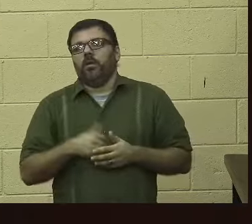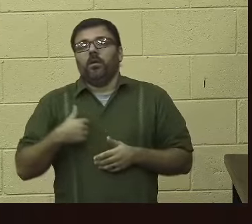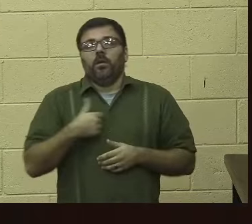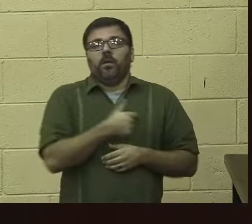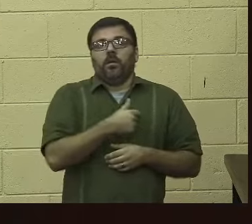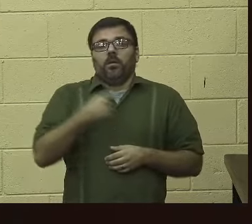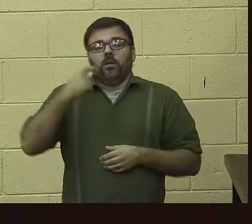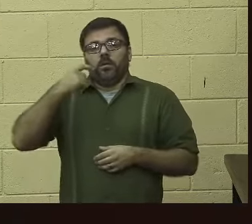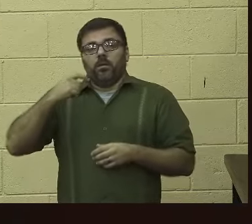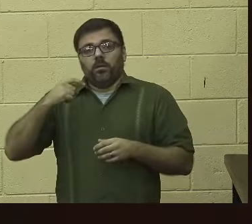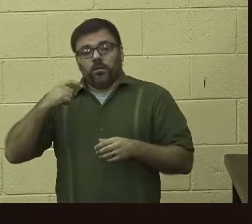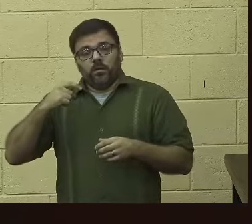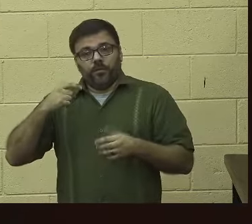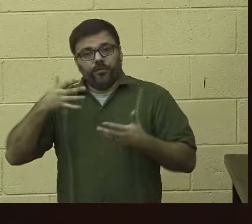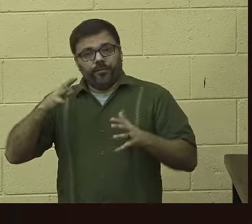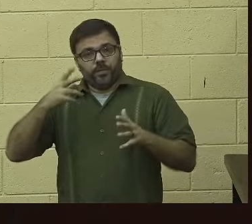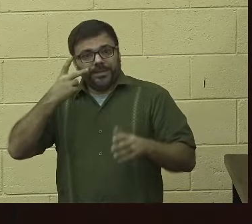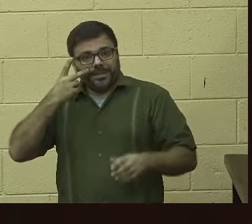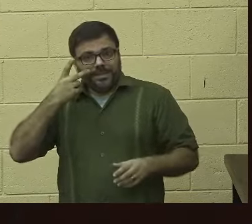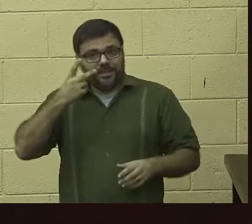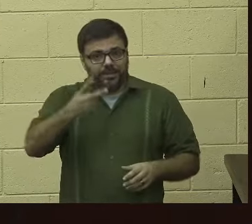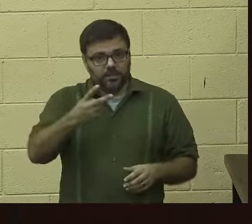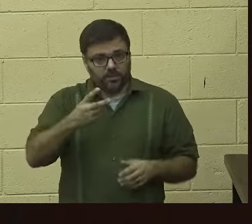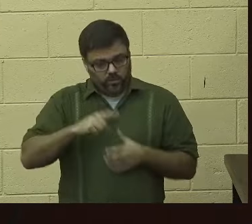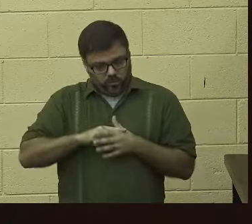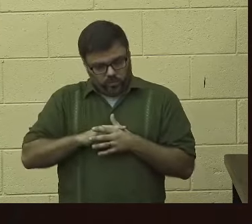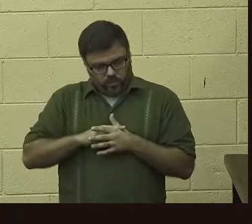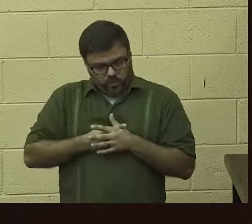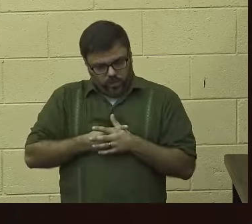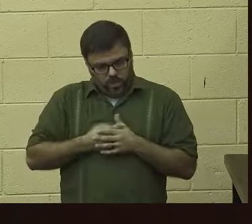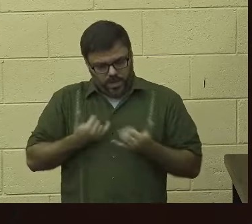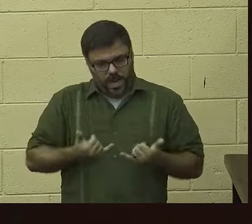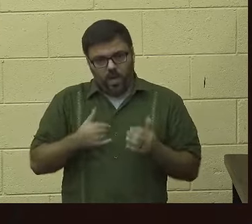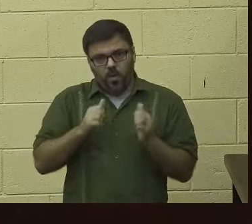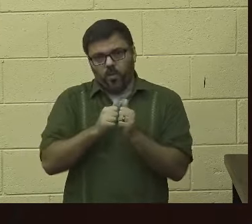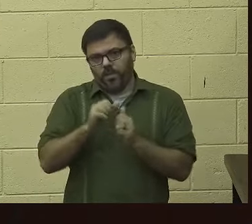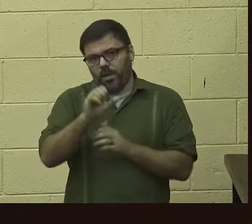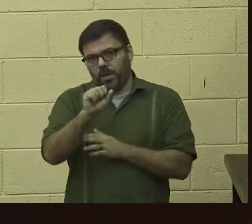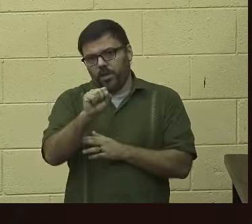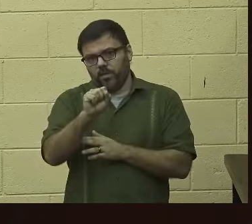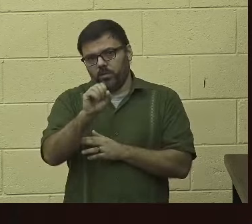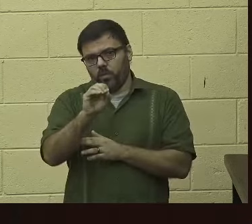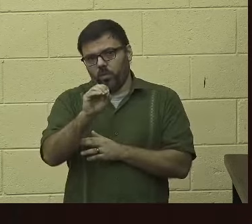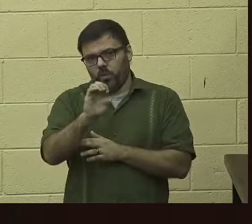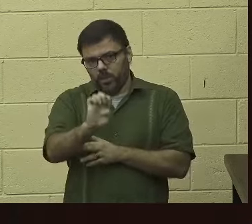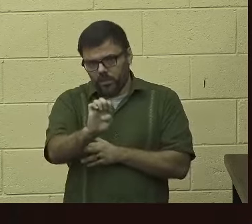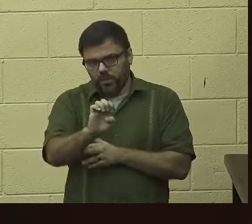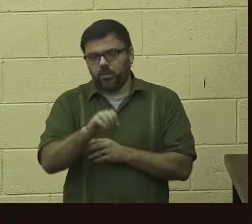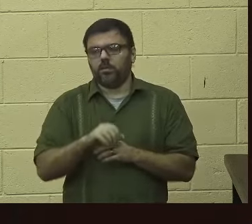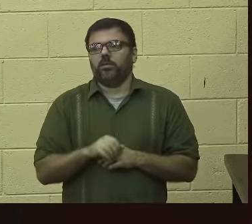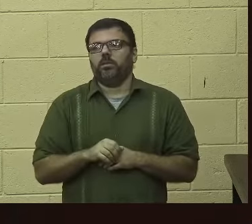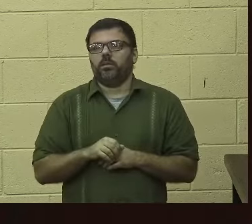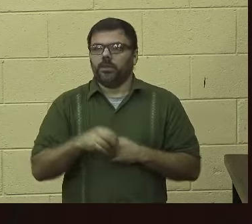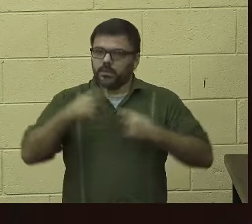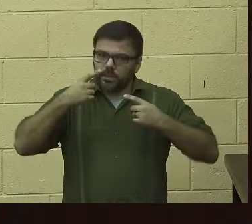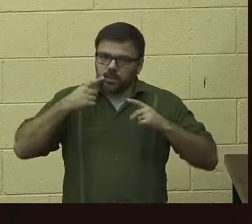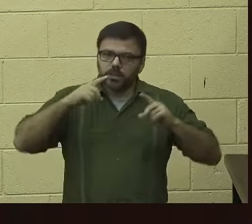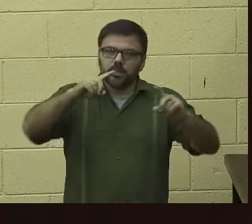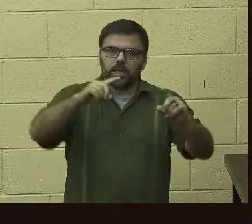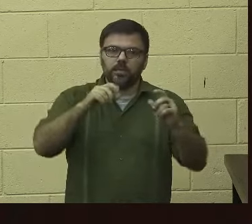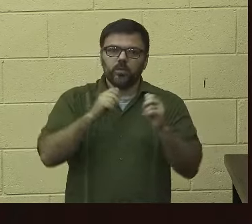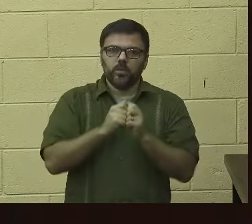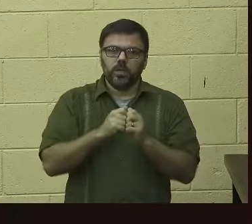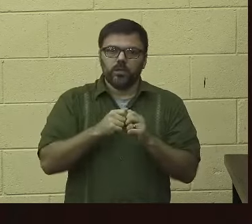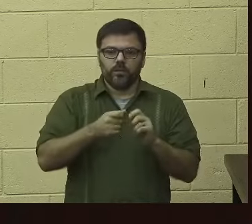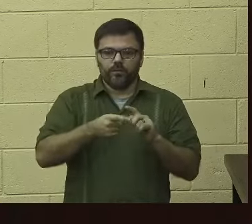seen in the early stages of the SOE significant success in removing from